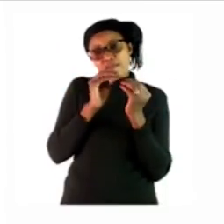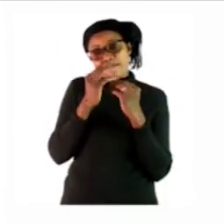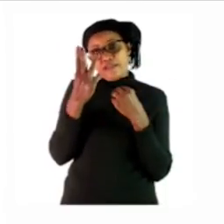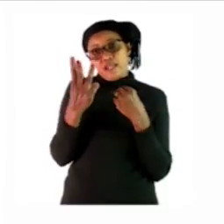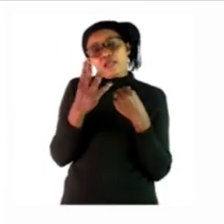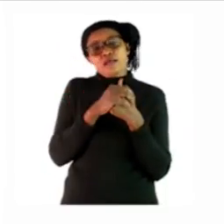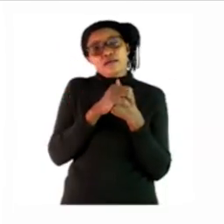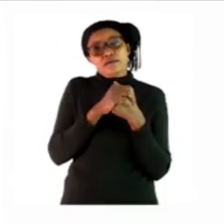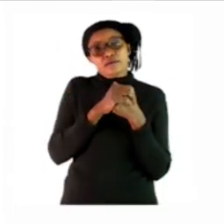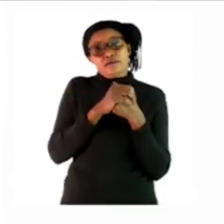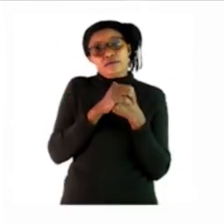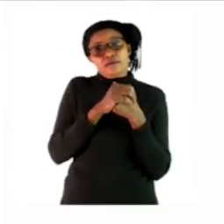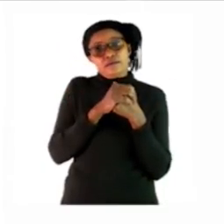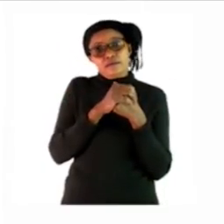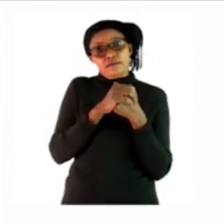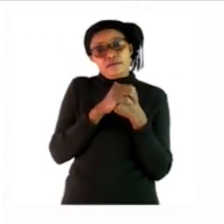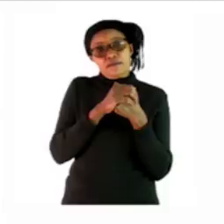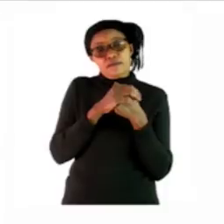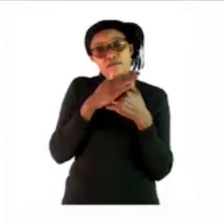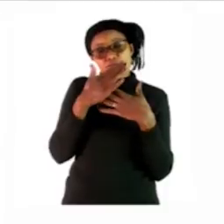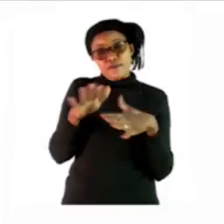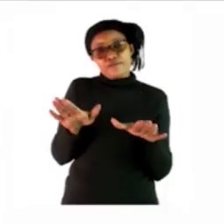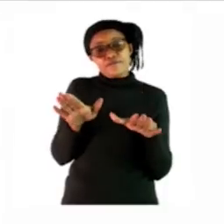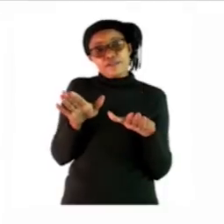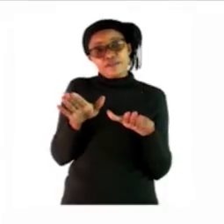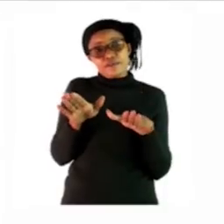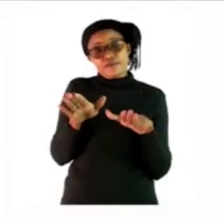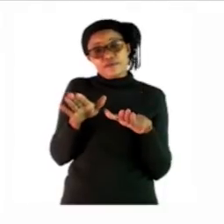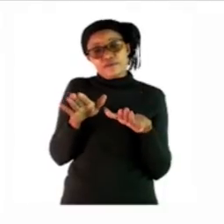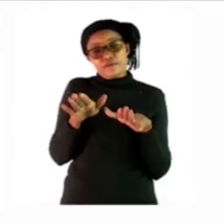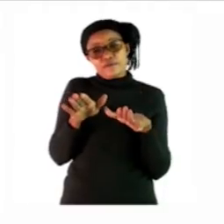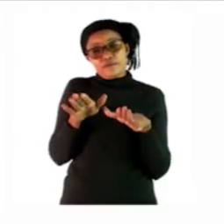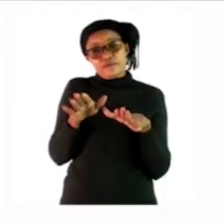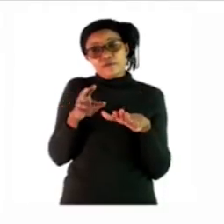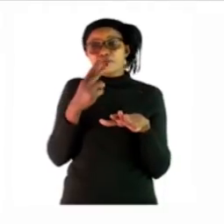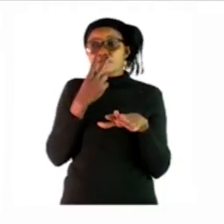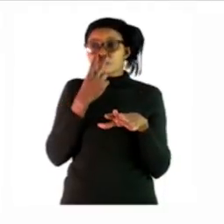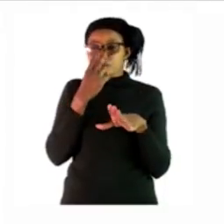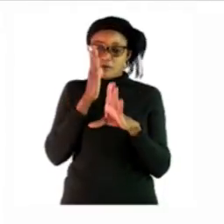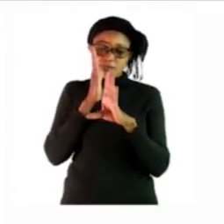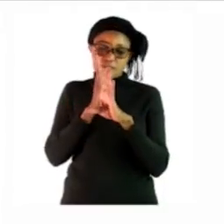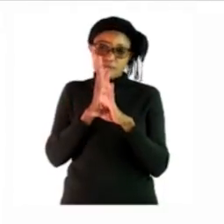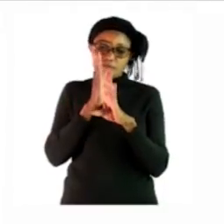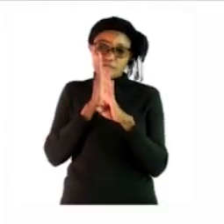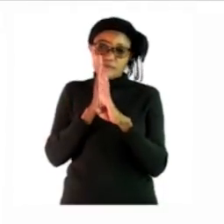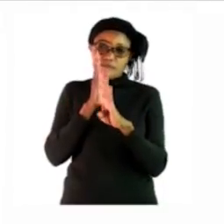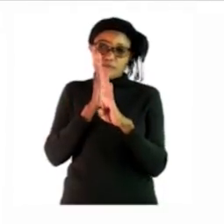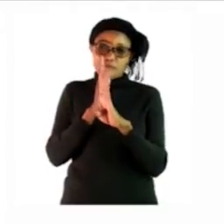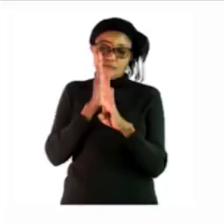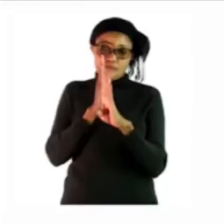so after doing this you have sequenced your apple